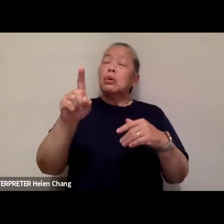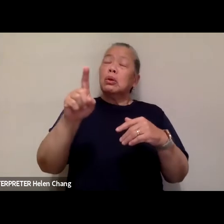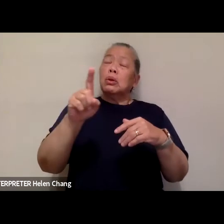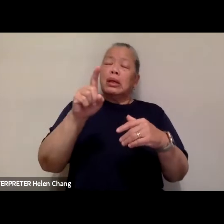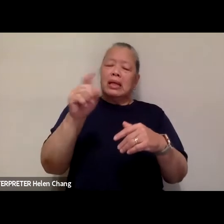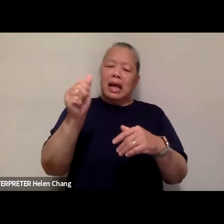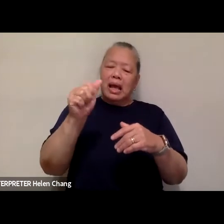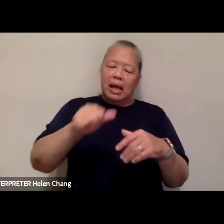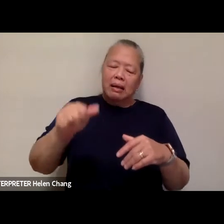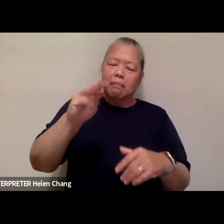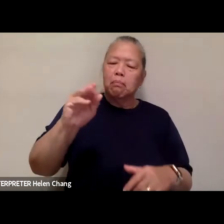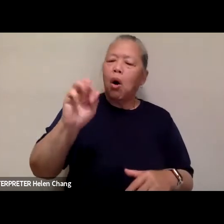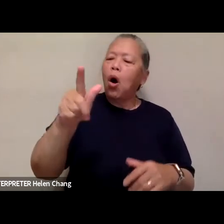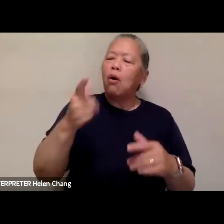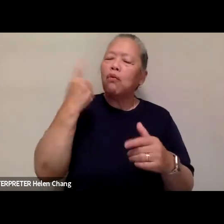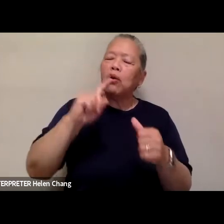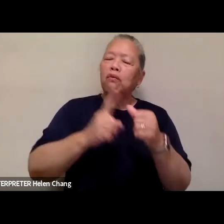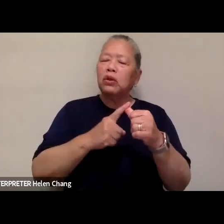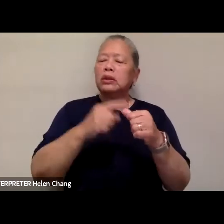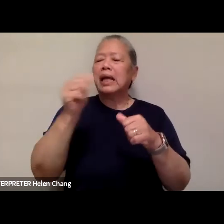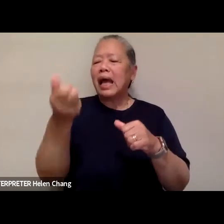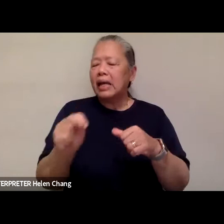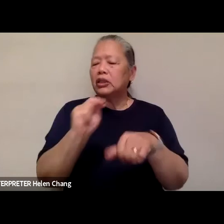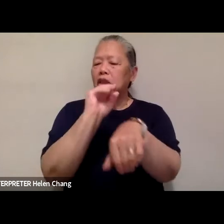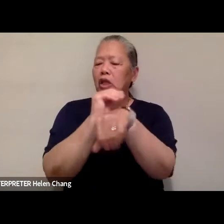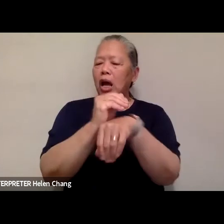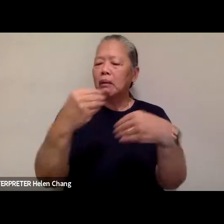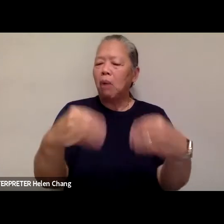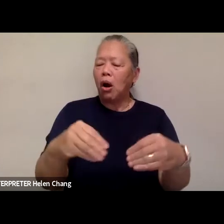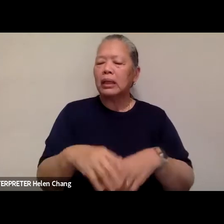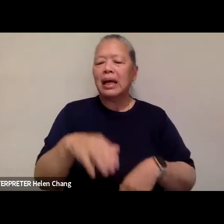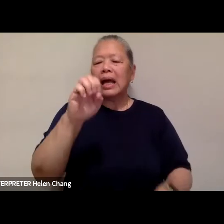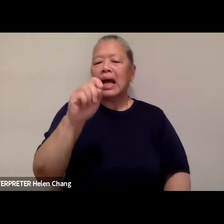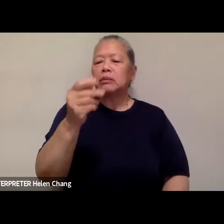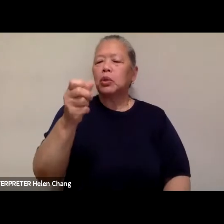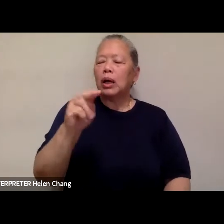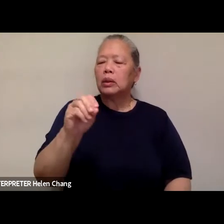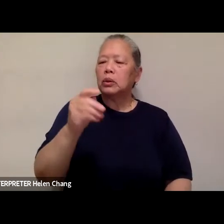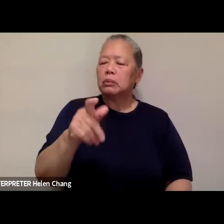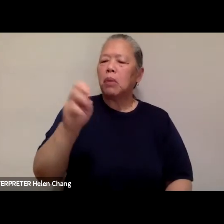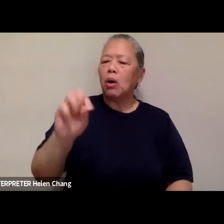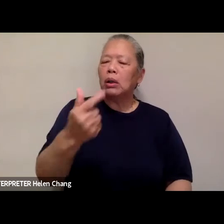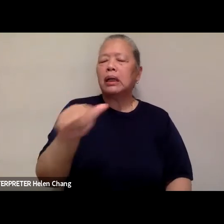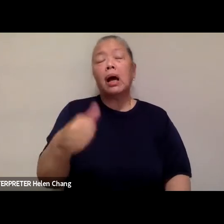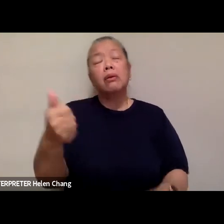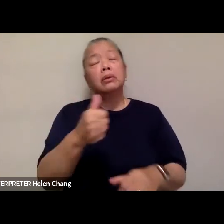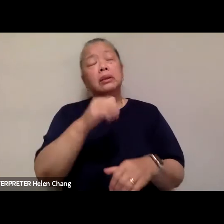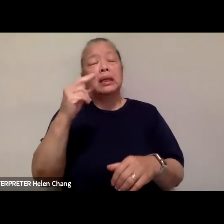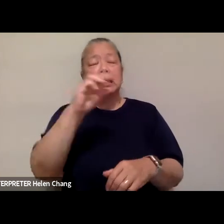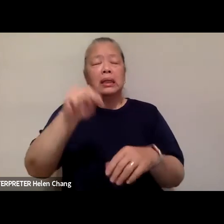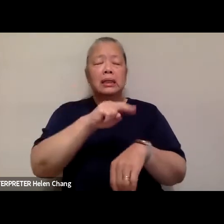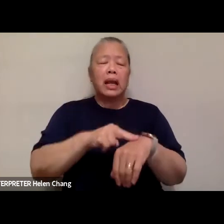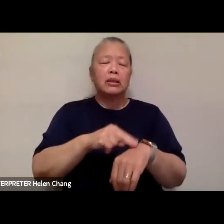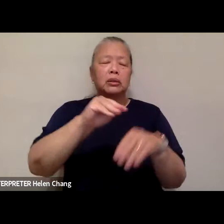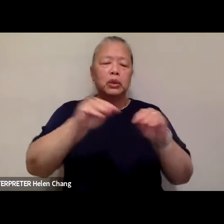Asian night market. The Peace Ball, featuring Solange and Esperanza Spalding at the Smithsonian National Museum of African-American History and